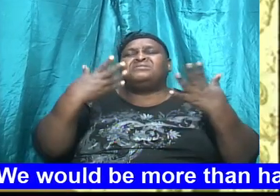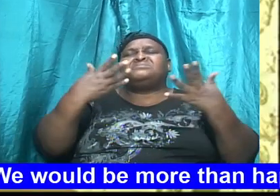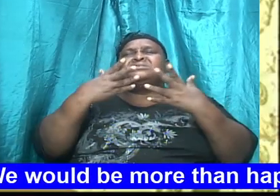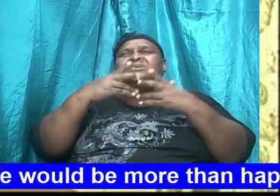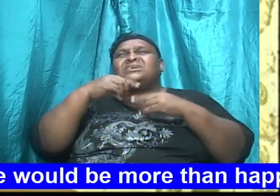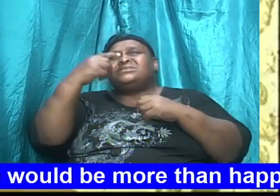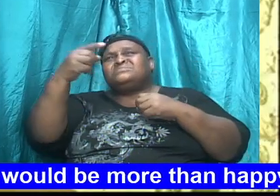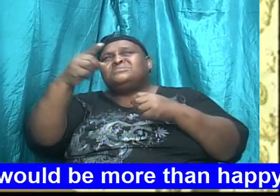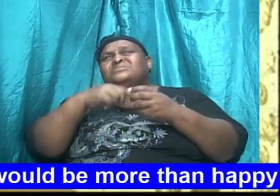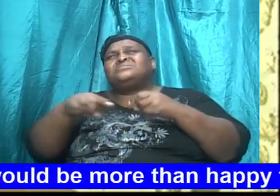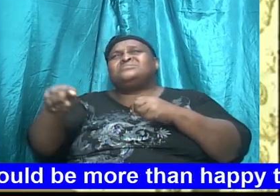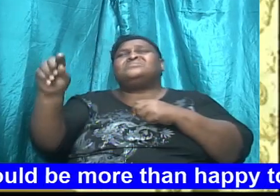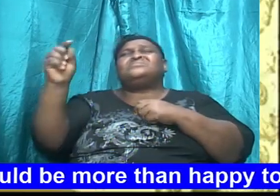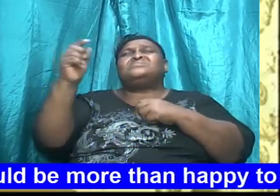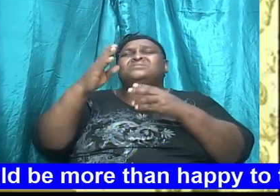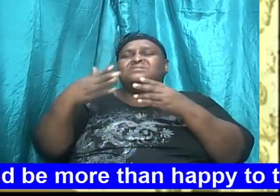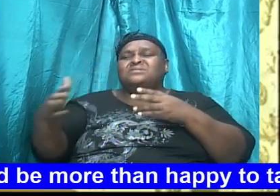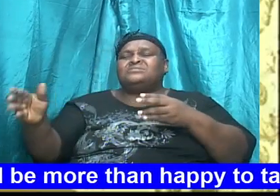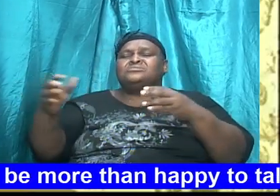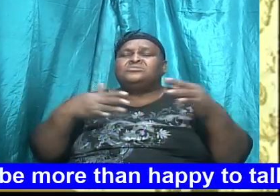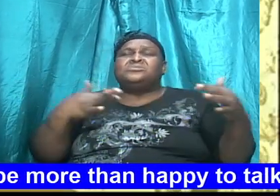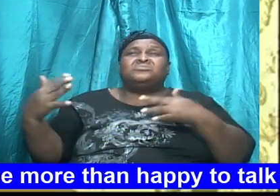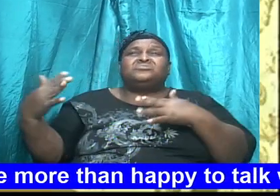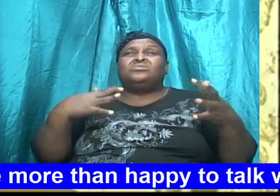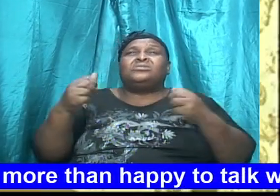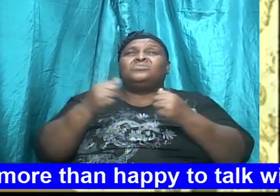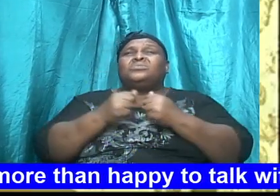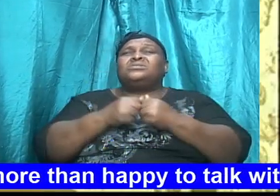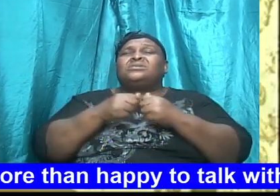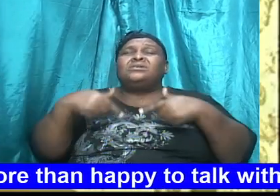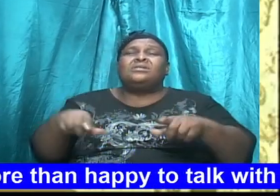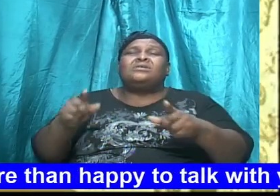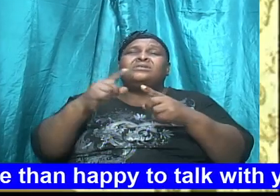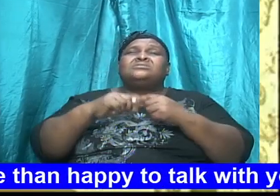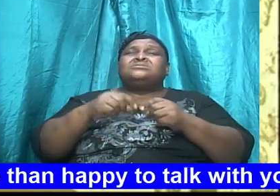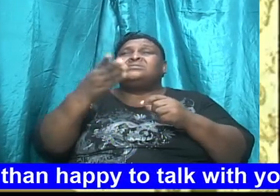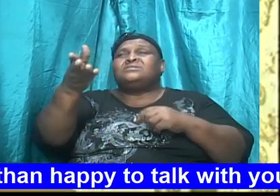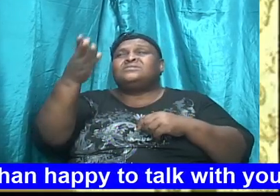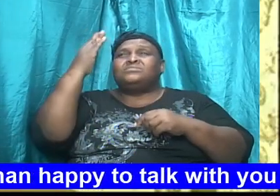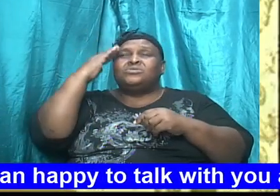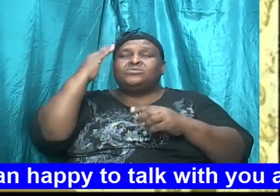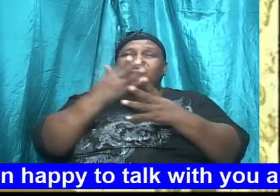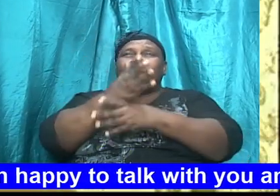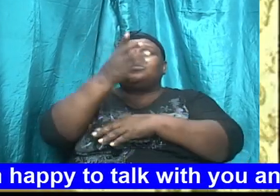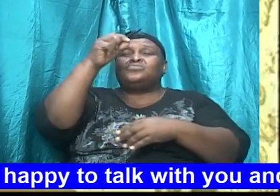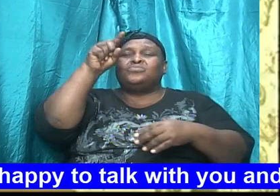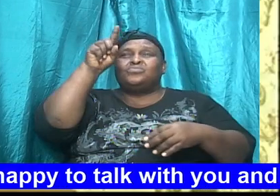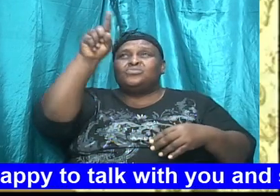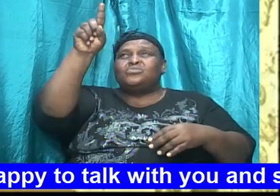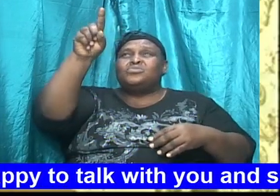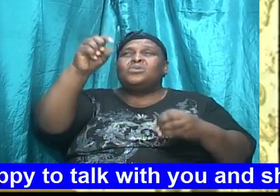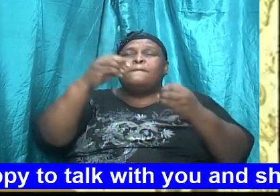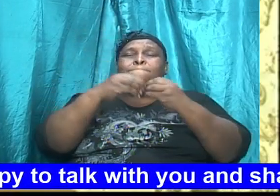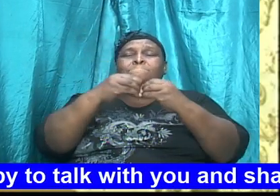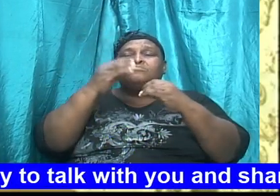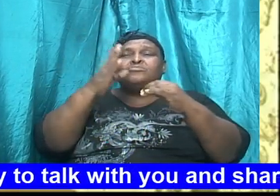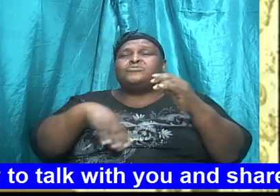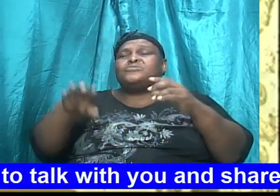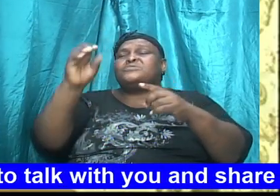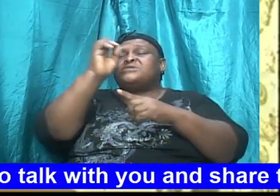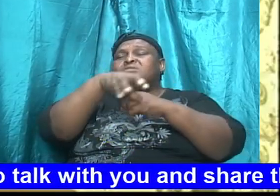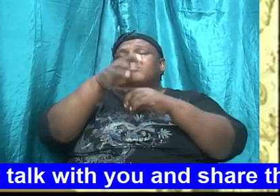speak to the things that they are struggling with. Let them know, God, that through you, they are more than